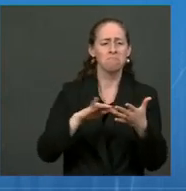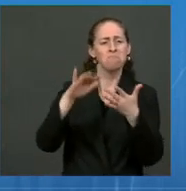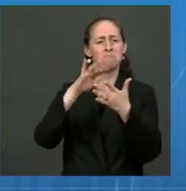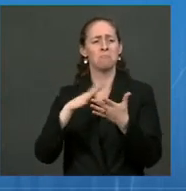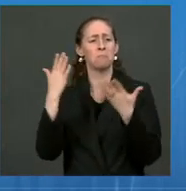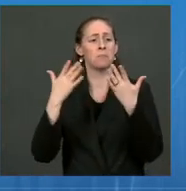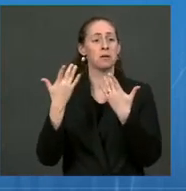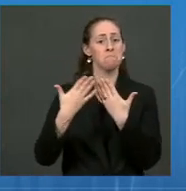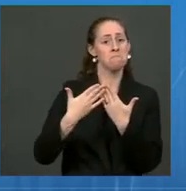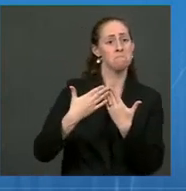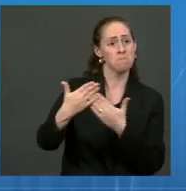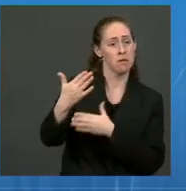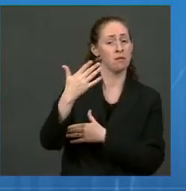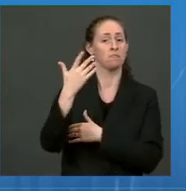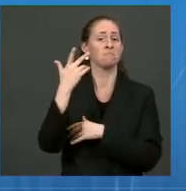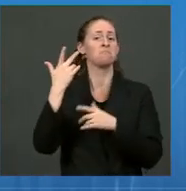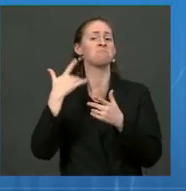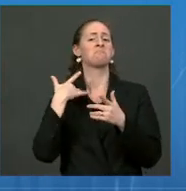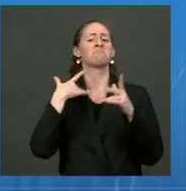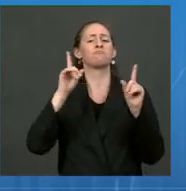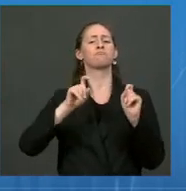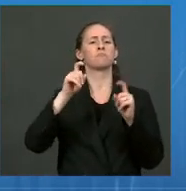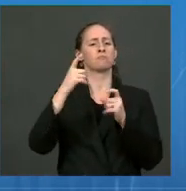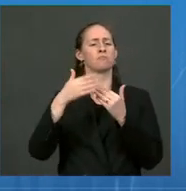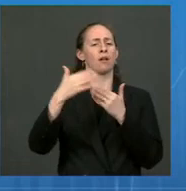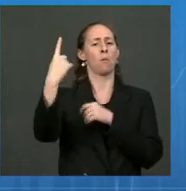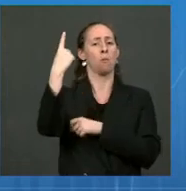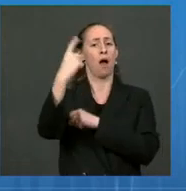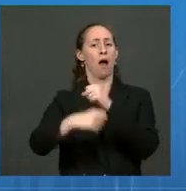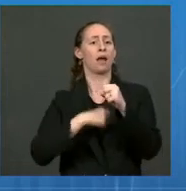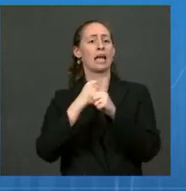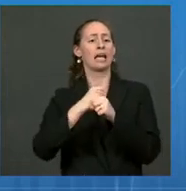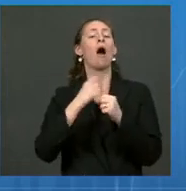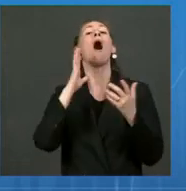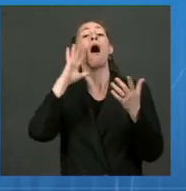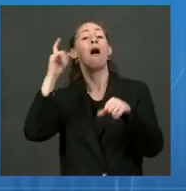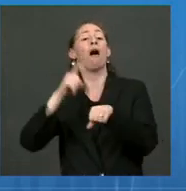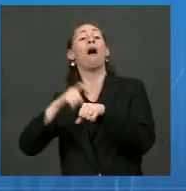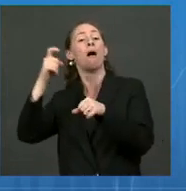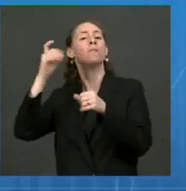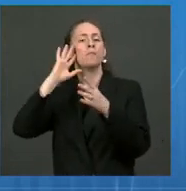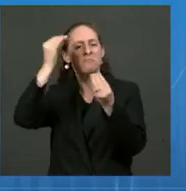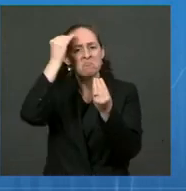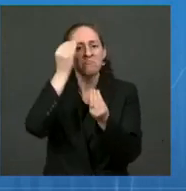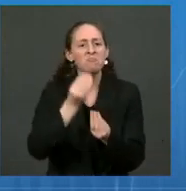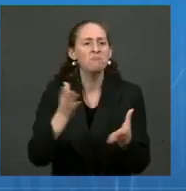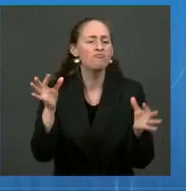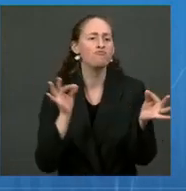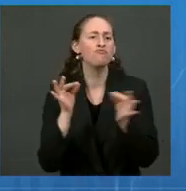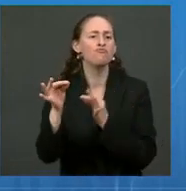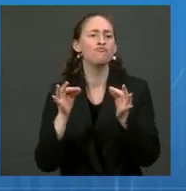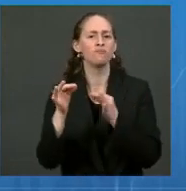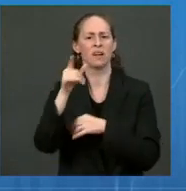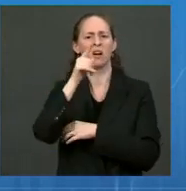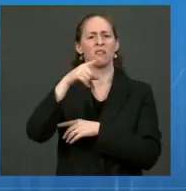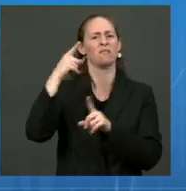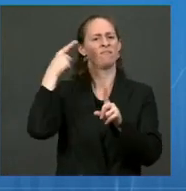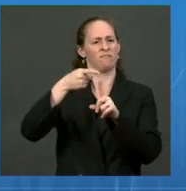we will give us more information made public as to this very perplexing symptom complex. Back to you, Jeff.